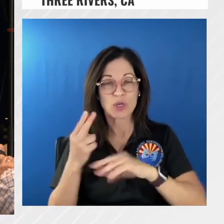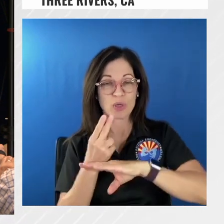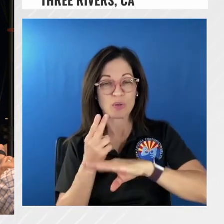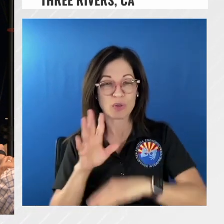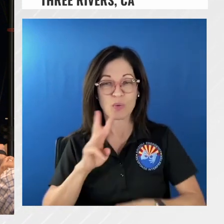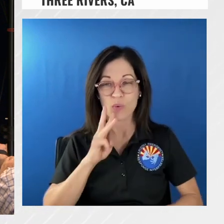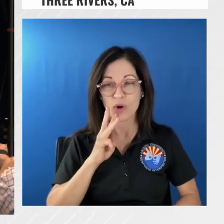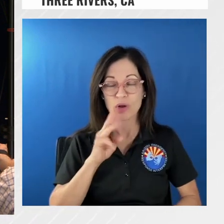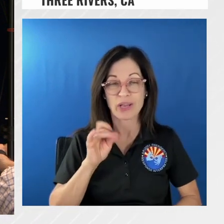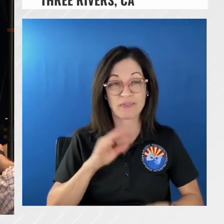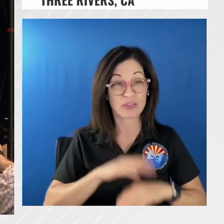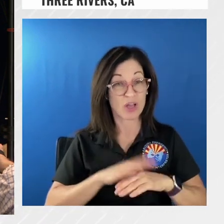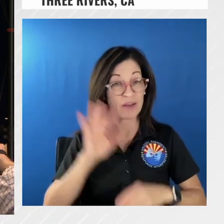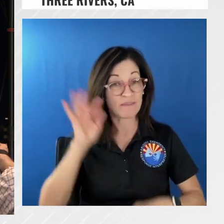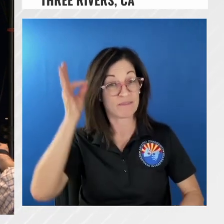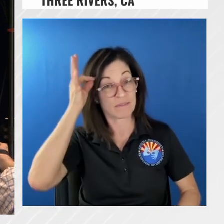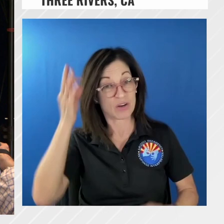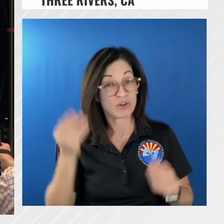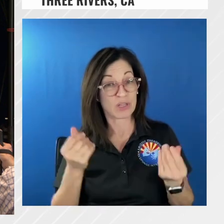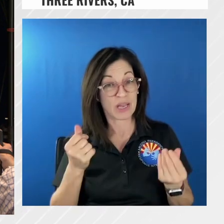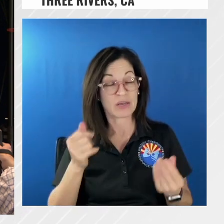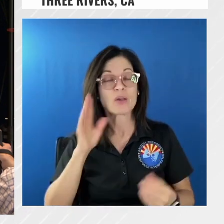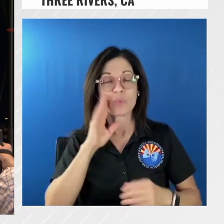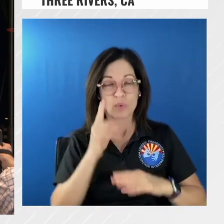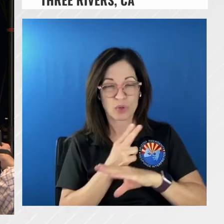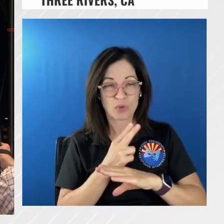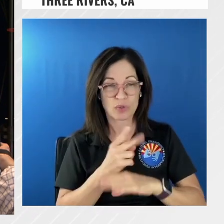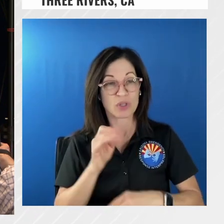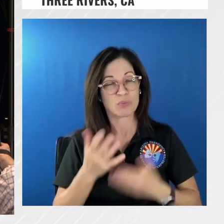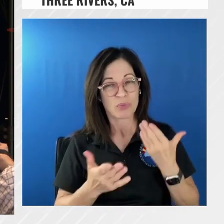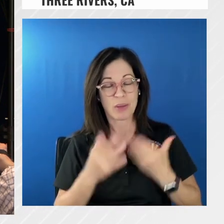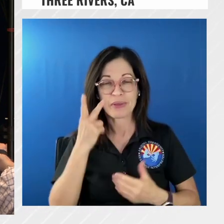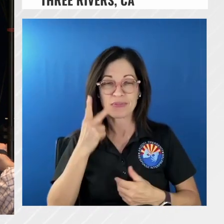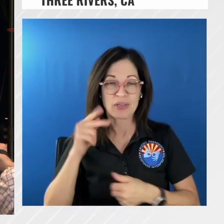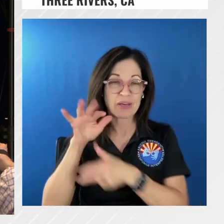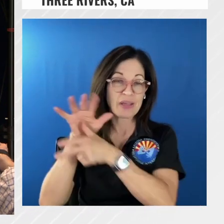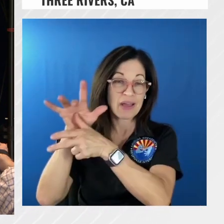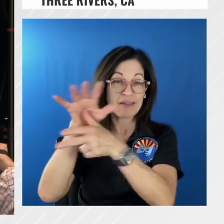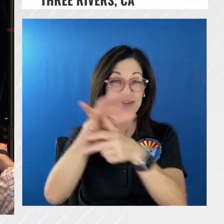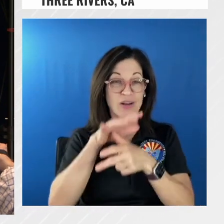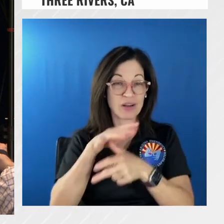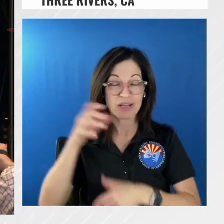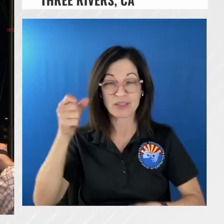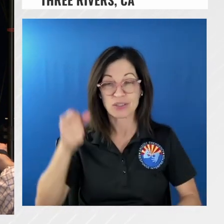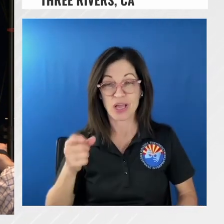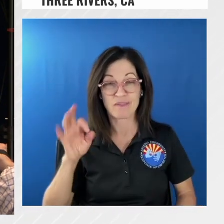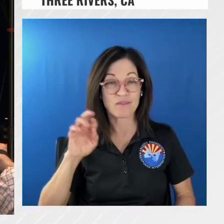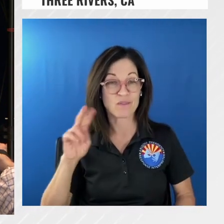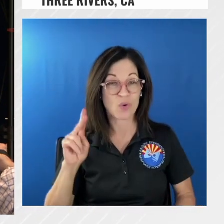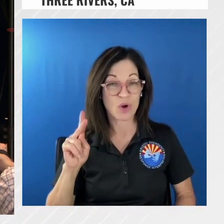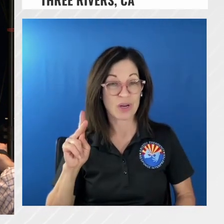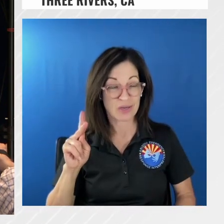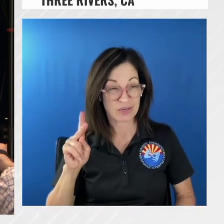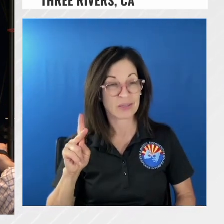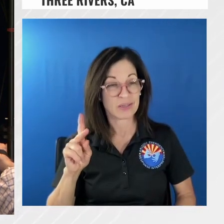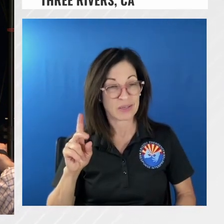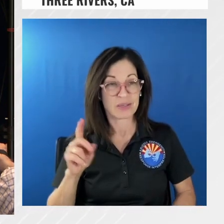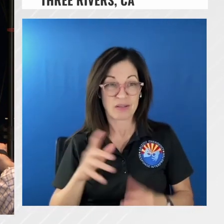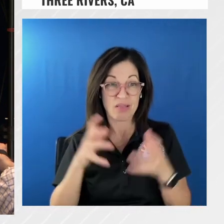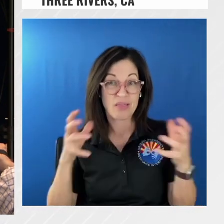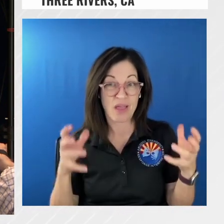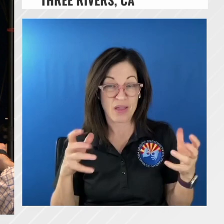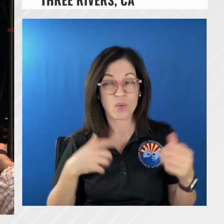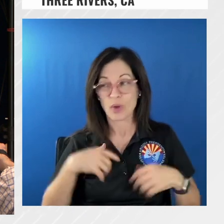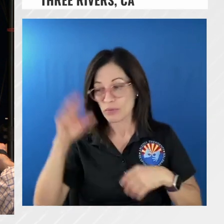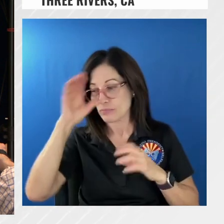federal land we'll be using it and then you've probably seen helicopters on the south forg drive flying over pretty extensively we're looking for sources where